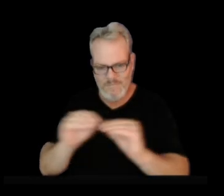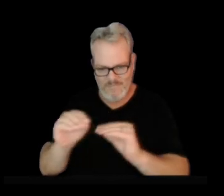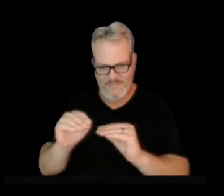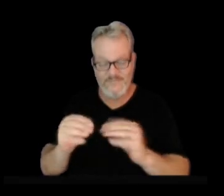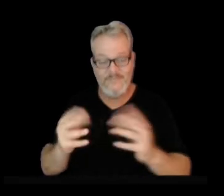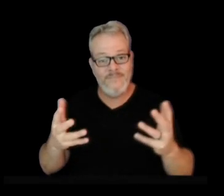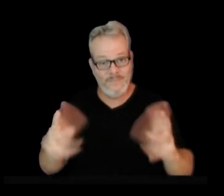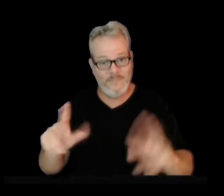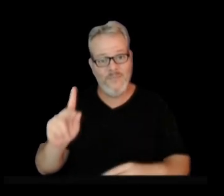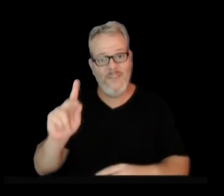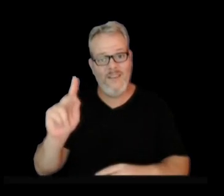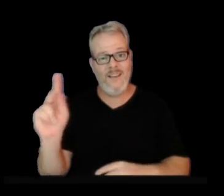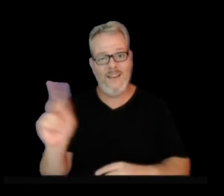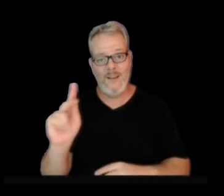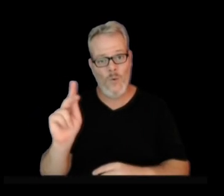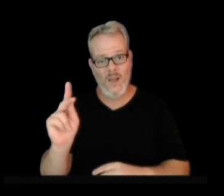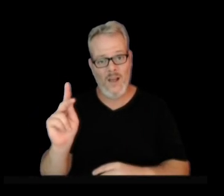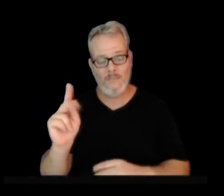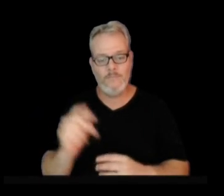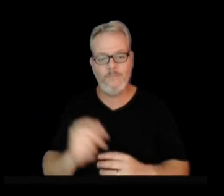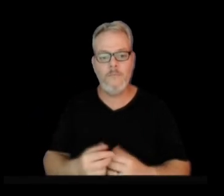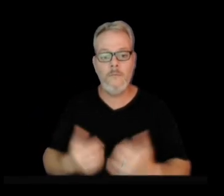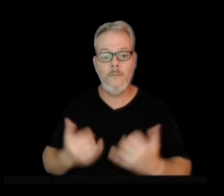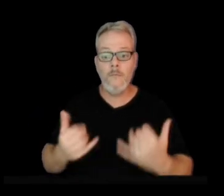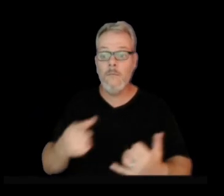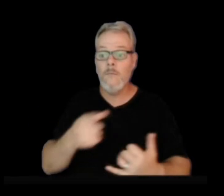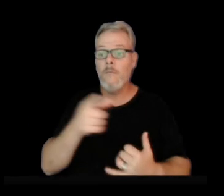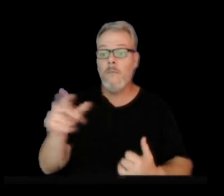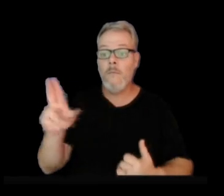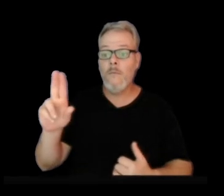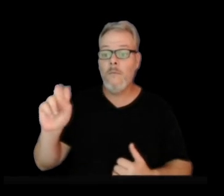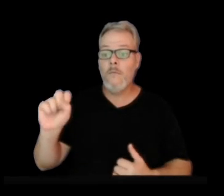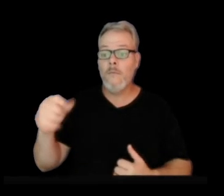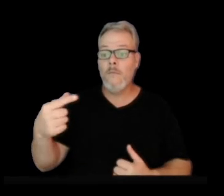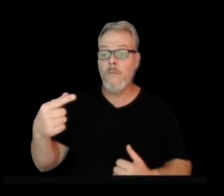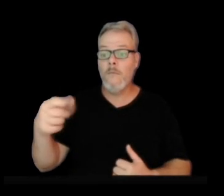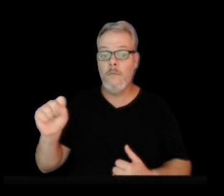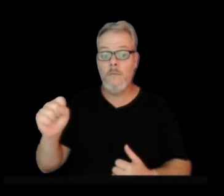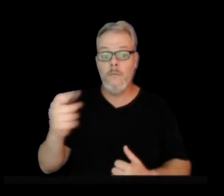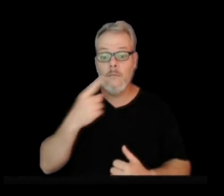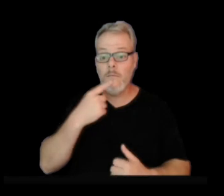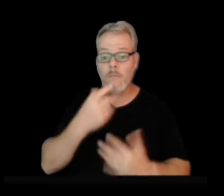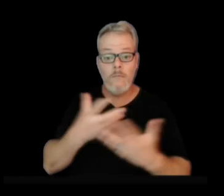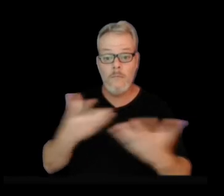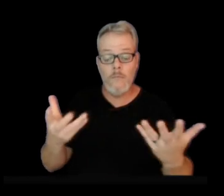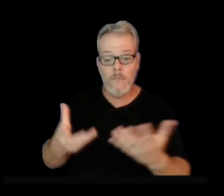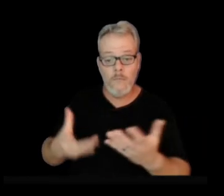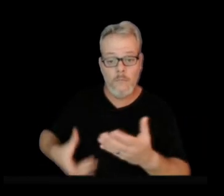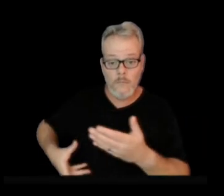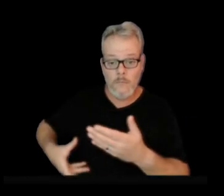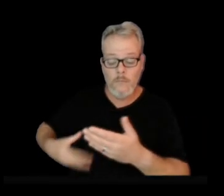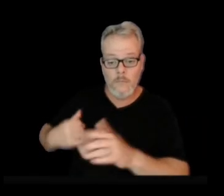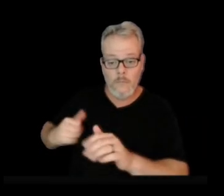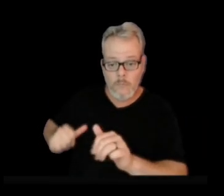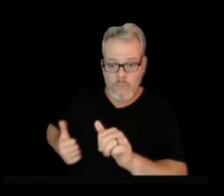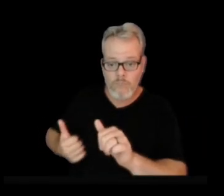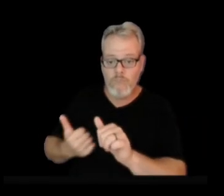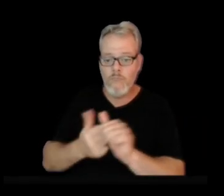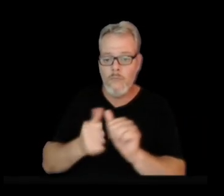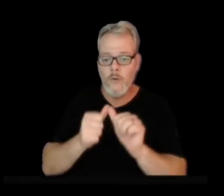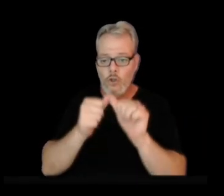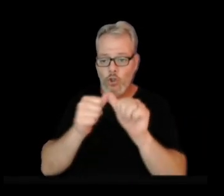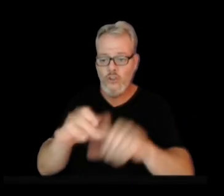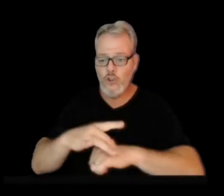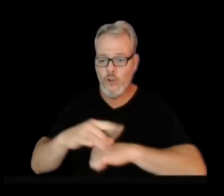and the USGS at present, and their update are stating that continuing earthquakes and ground deformation